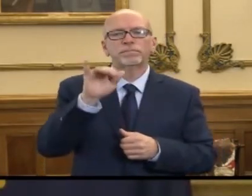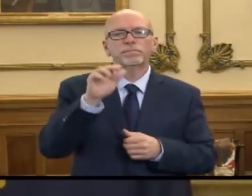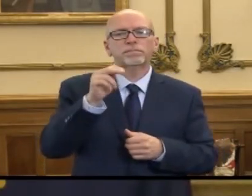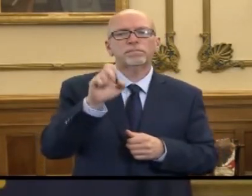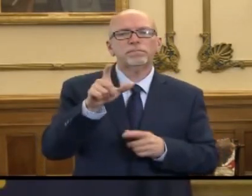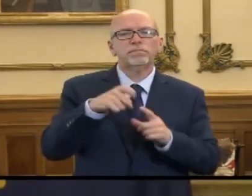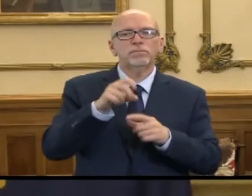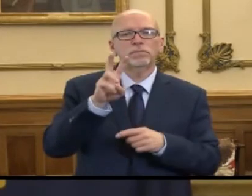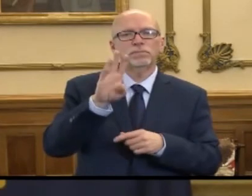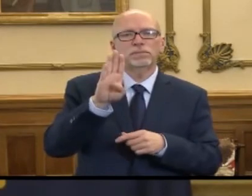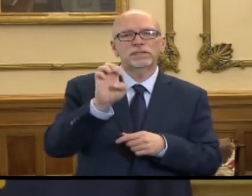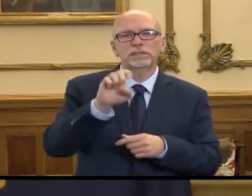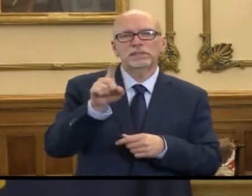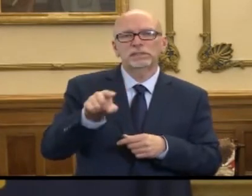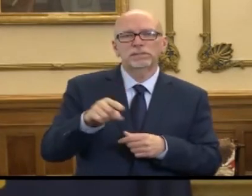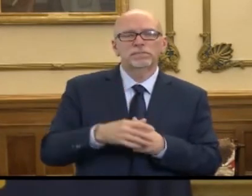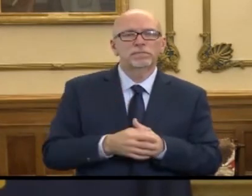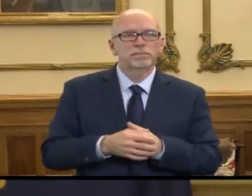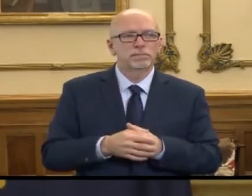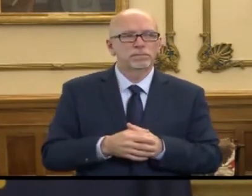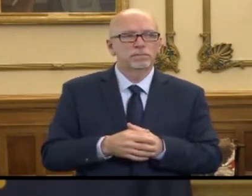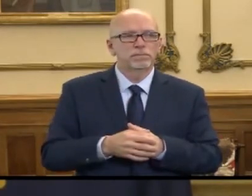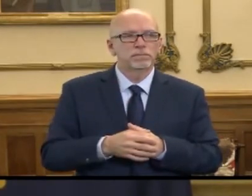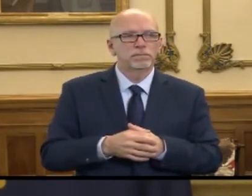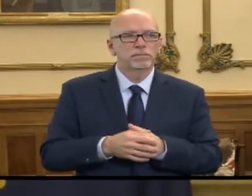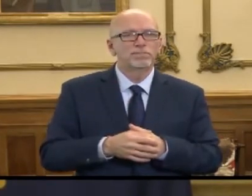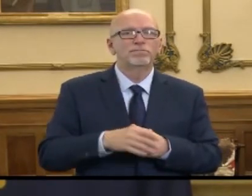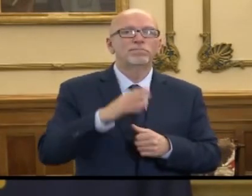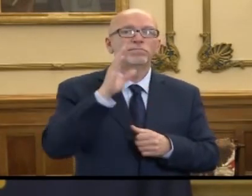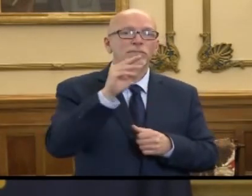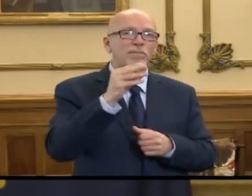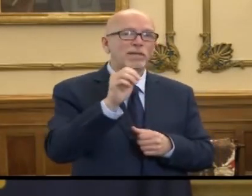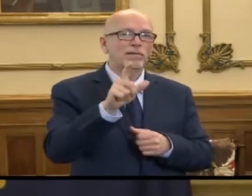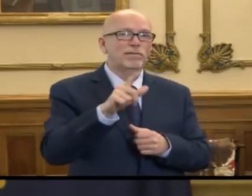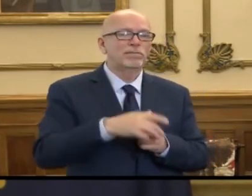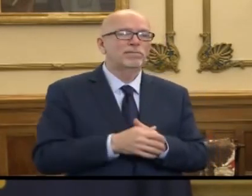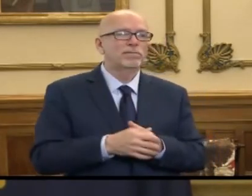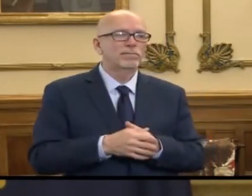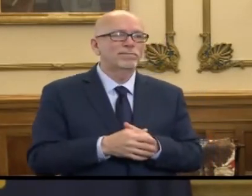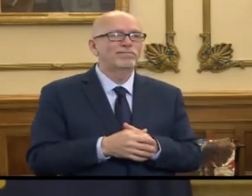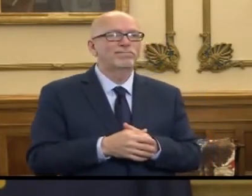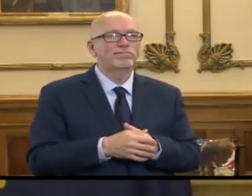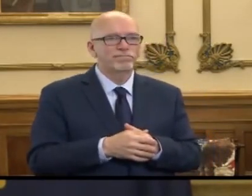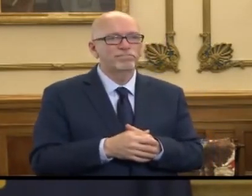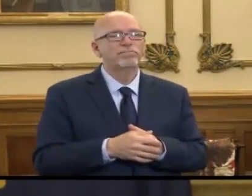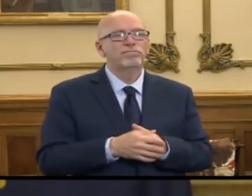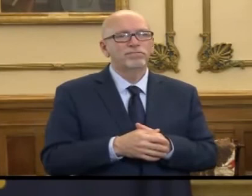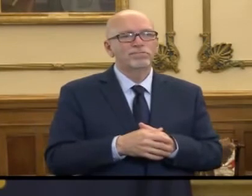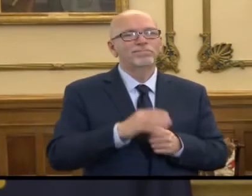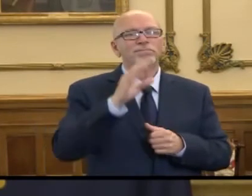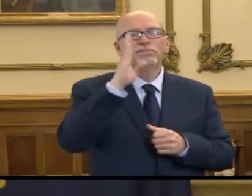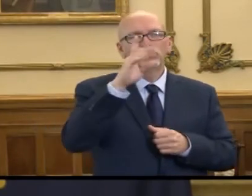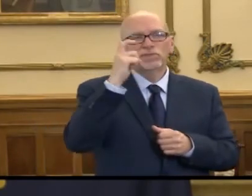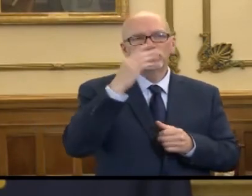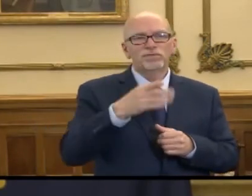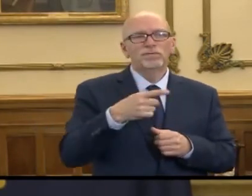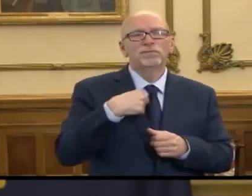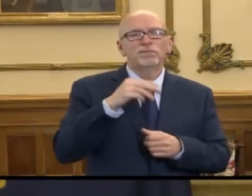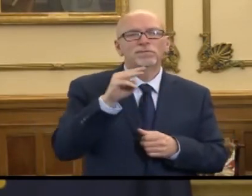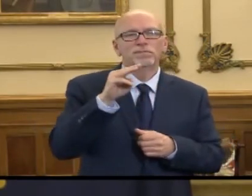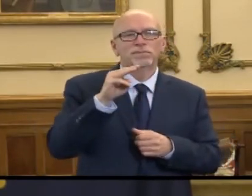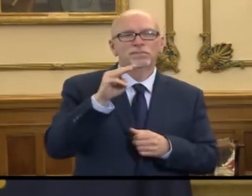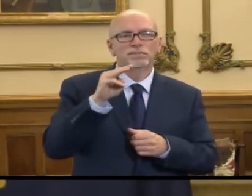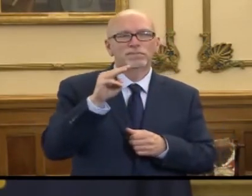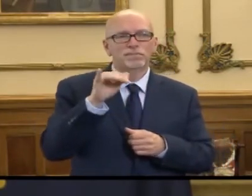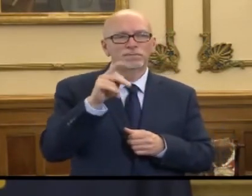WBEZ. Good afternoon, Michael. Good afternoon, Governor. This is Michael Poitier